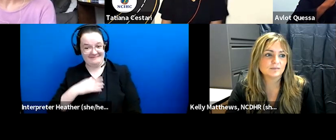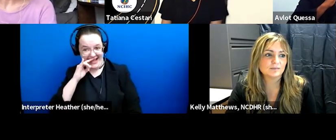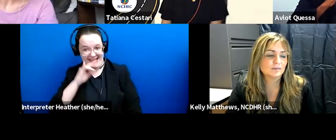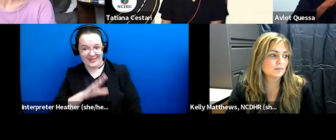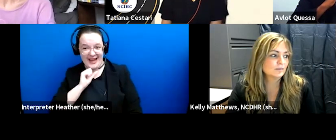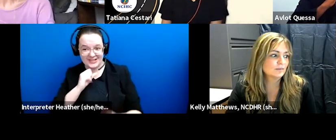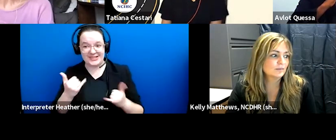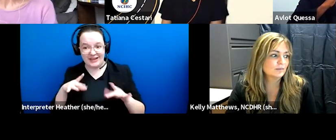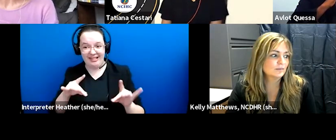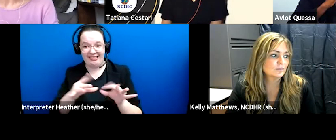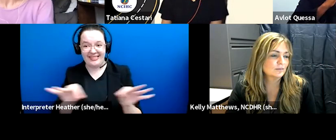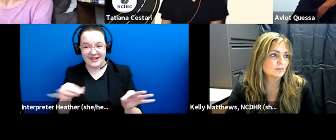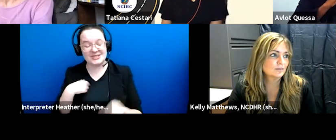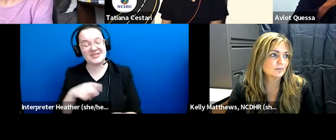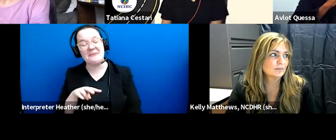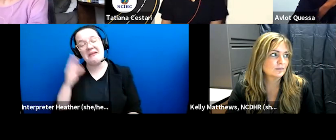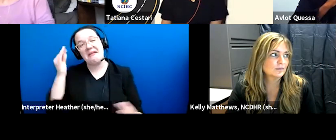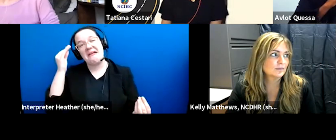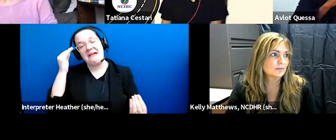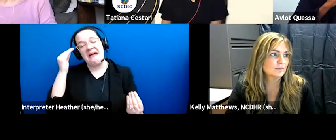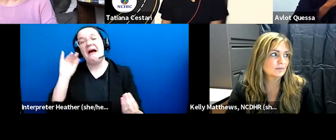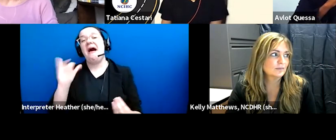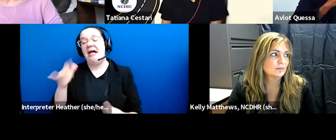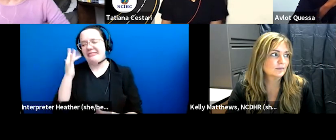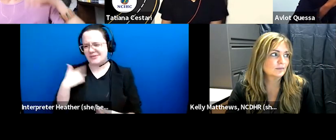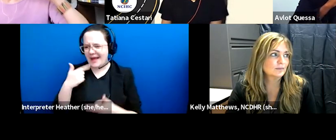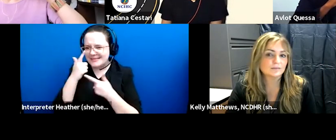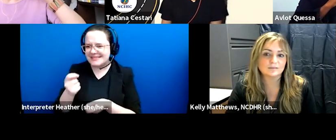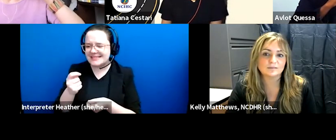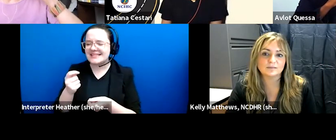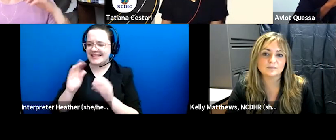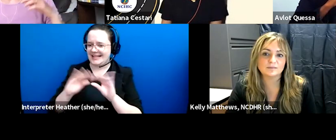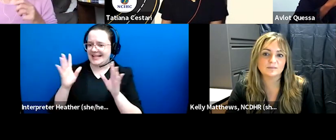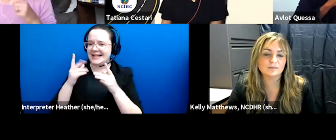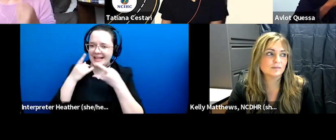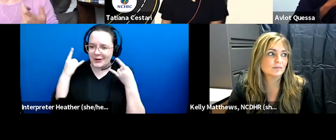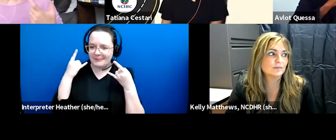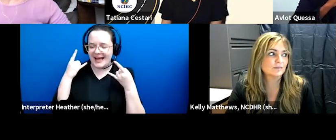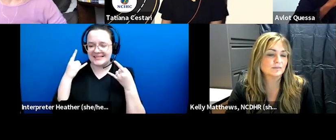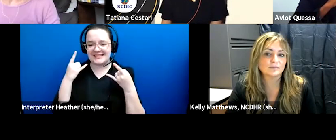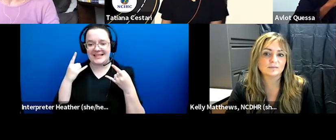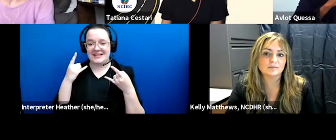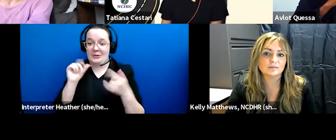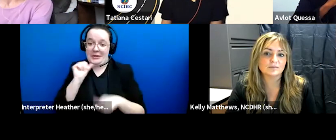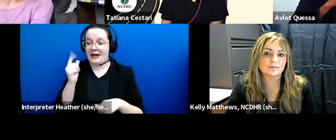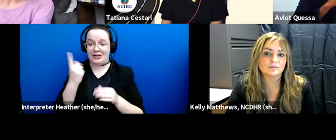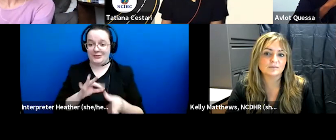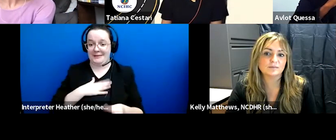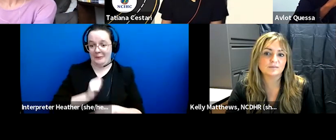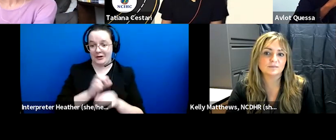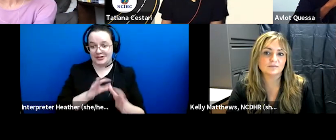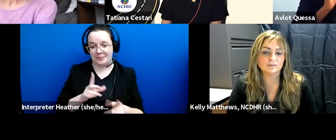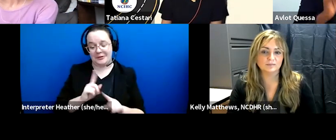i anyway that that's that's what had me interested in clear masks even beyond uh our work as as interpreters